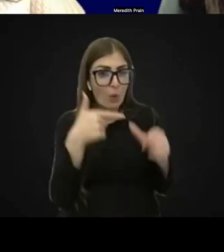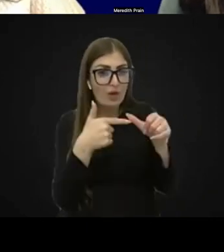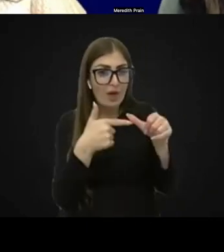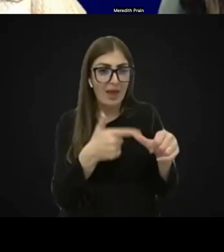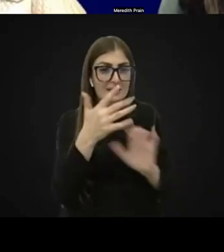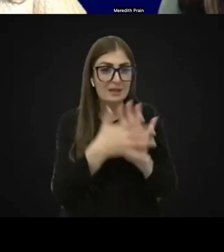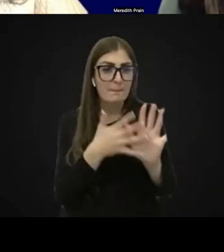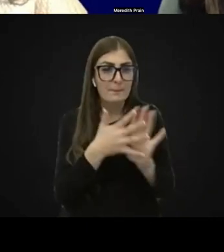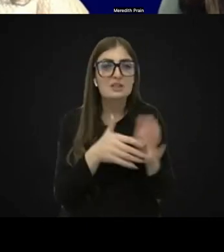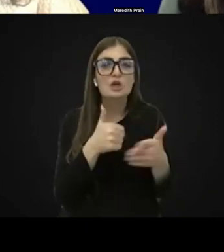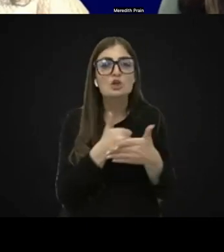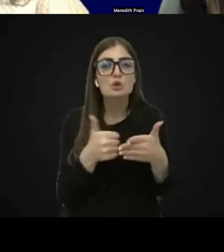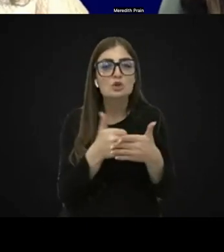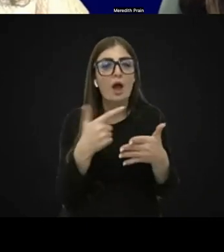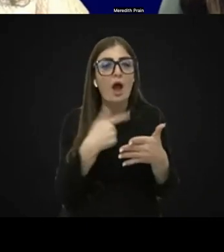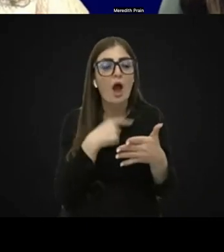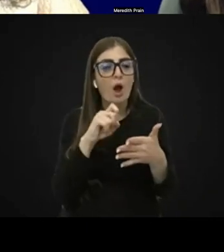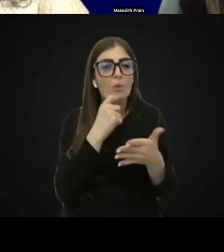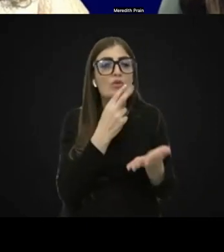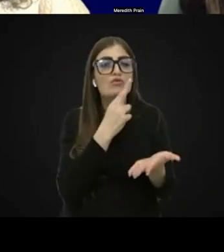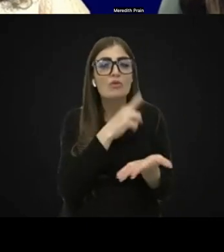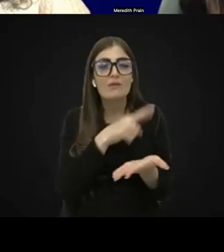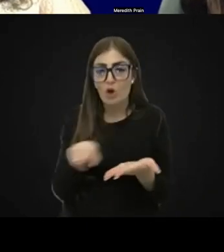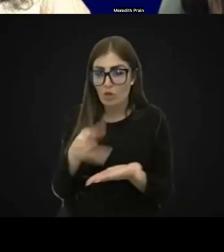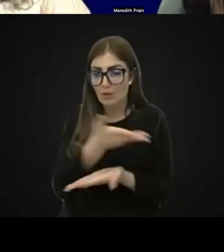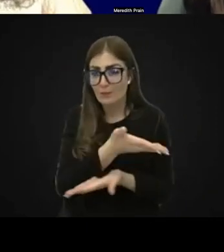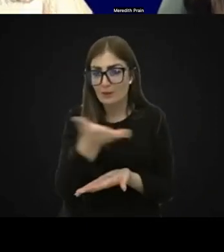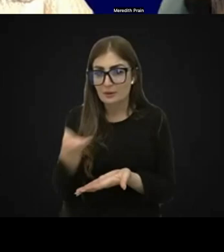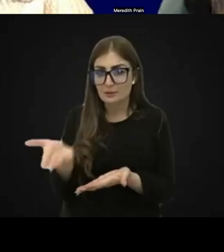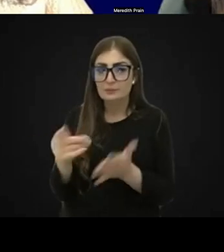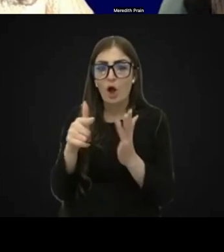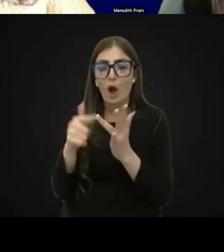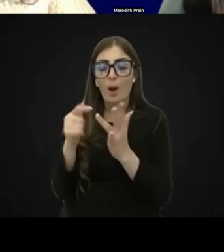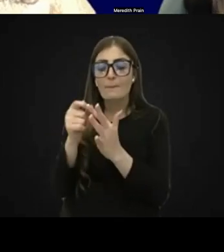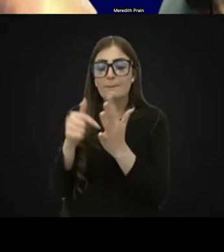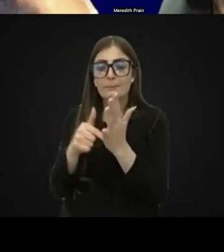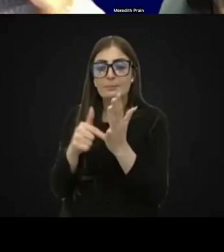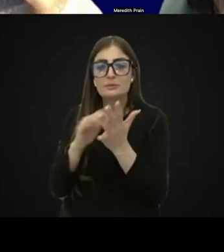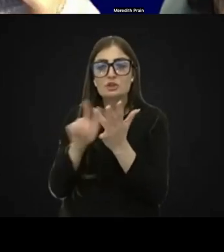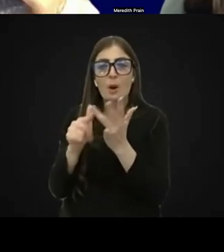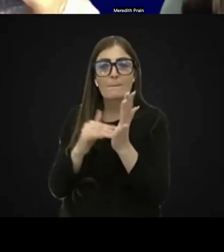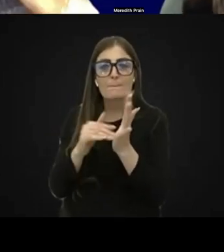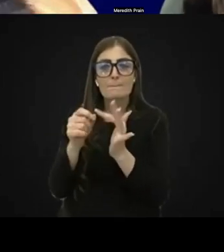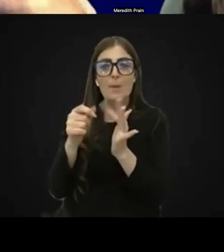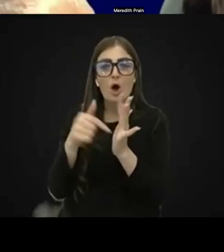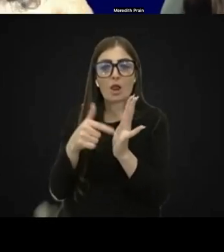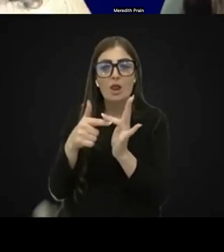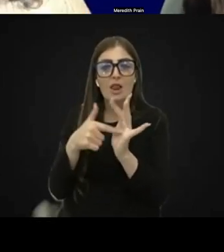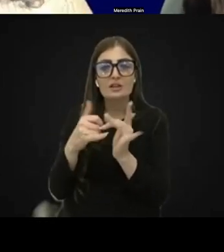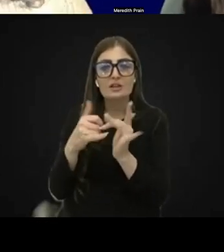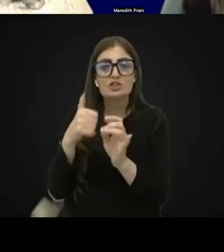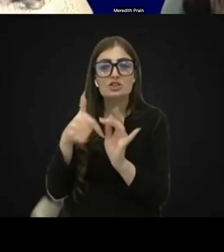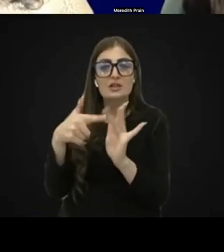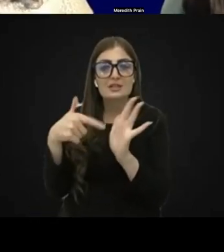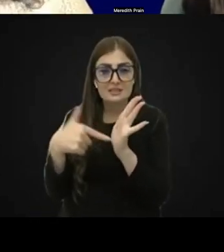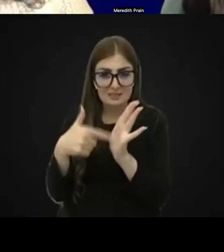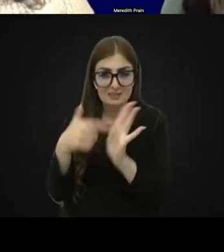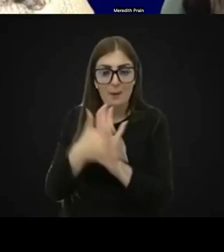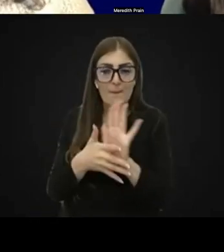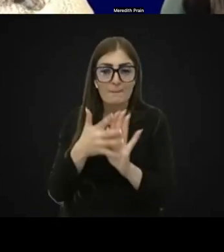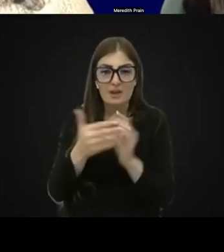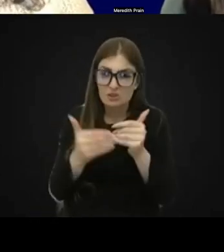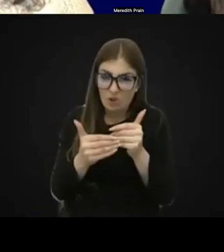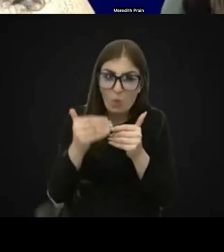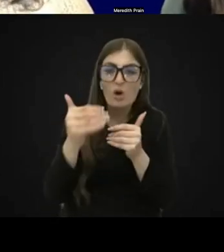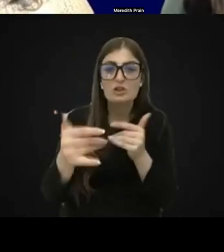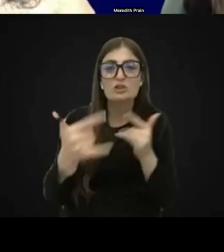would commonly do is I'd actually commonly refer them to an ophthalmologist. So I would go on to do a functional